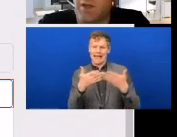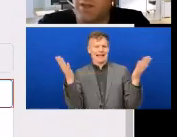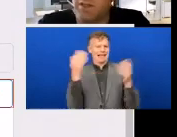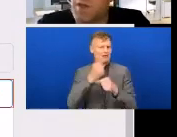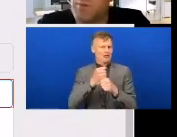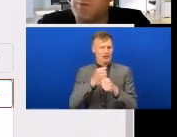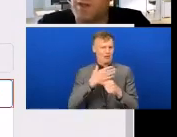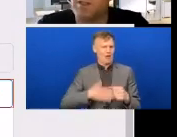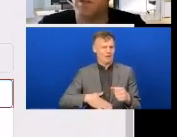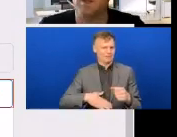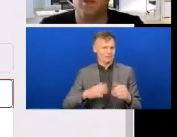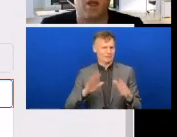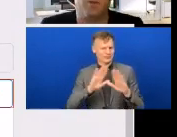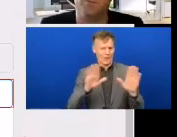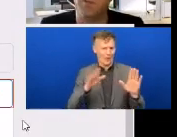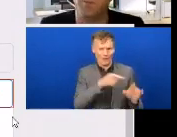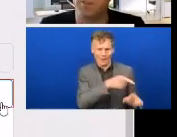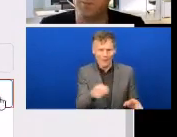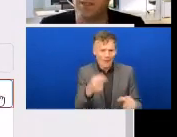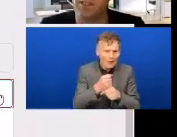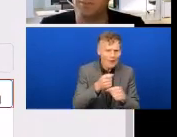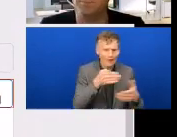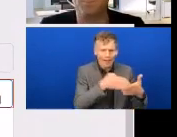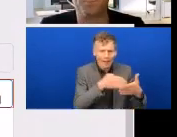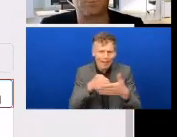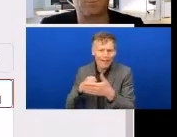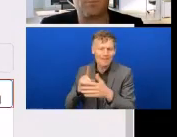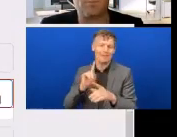line manager, people manager responsibility.